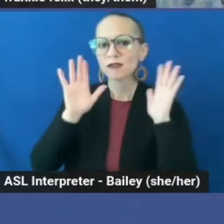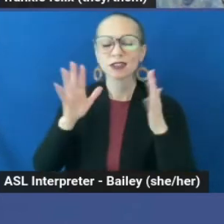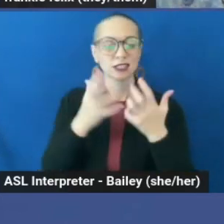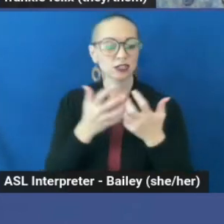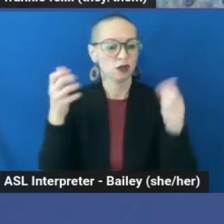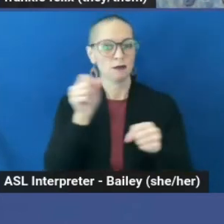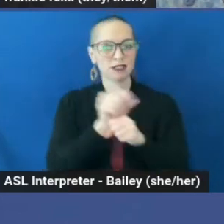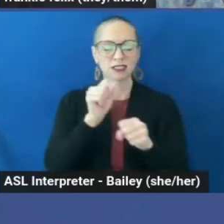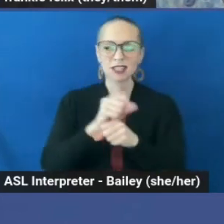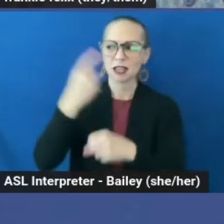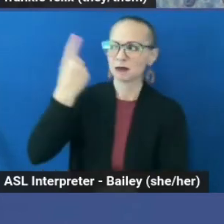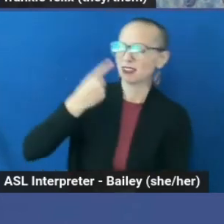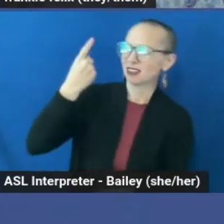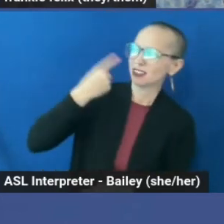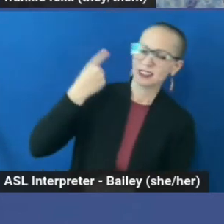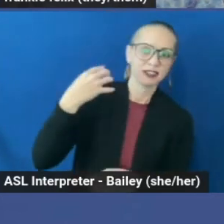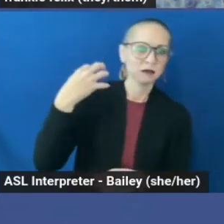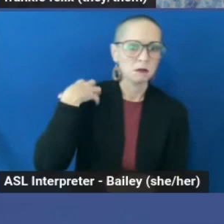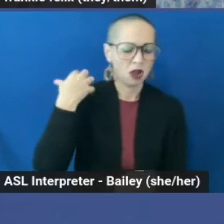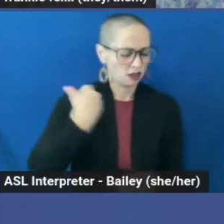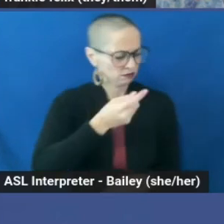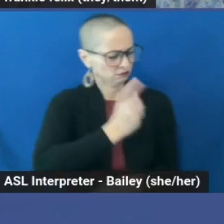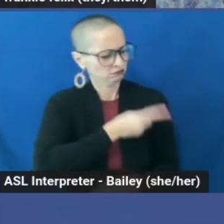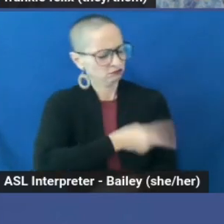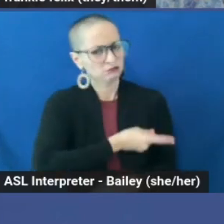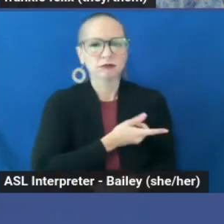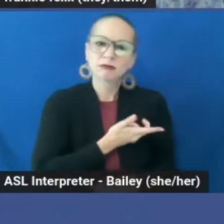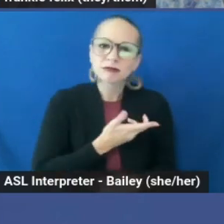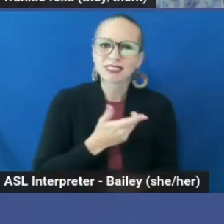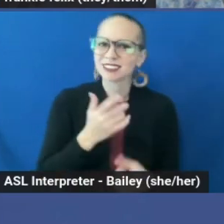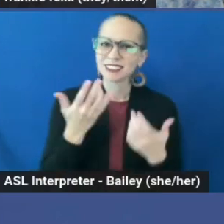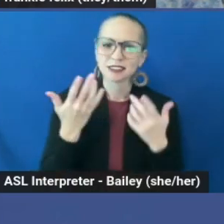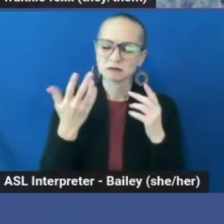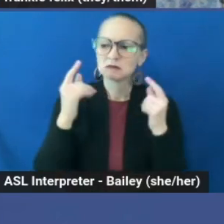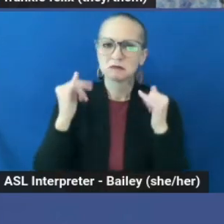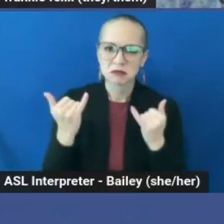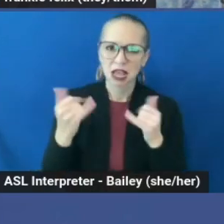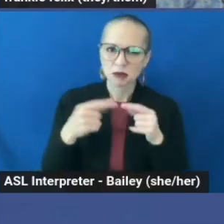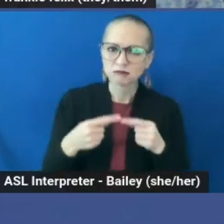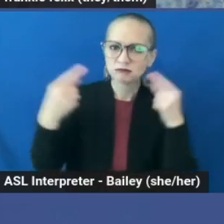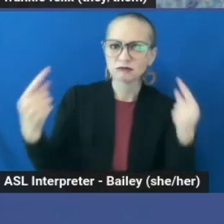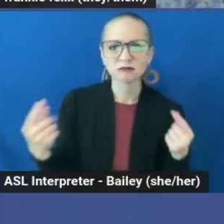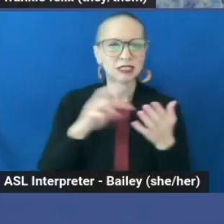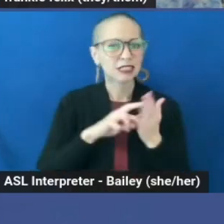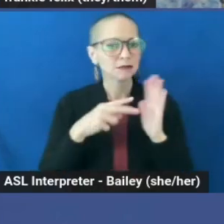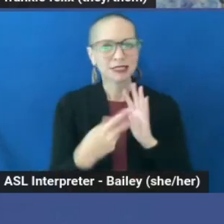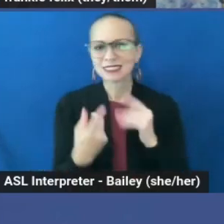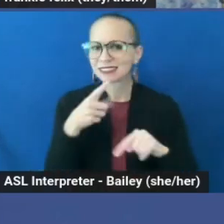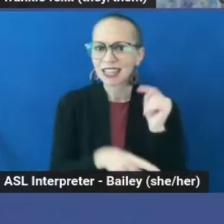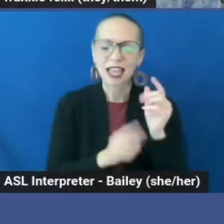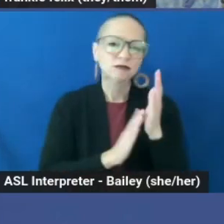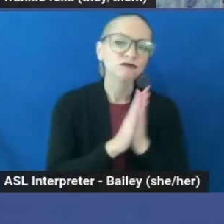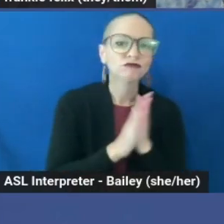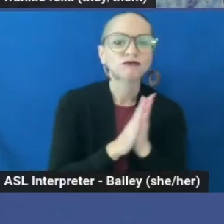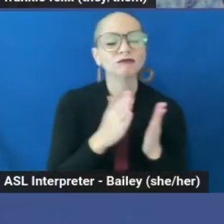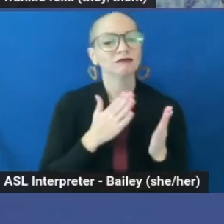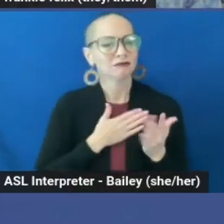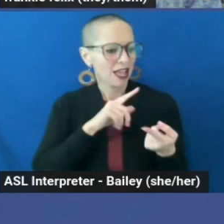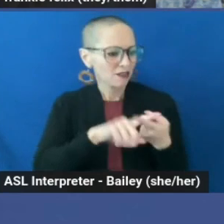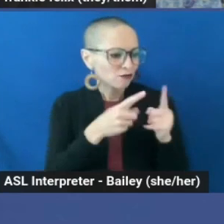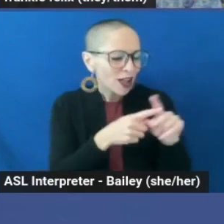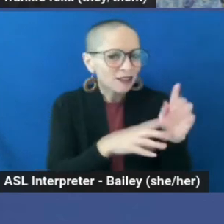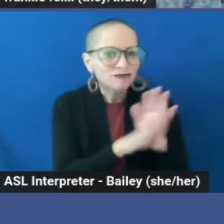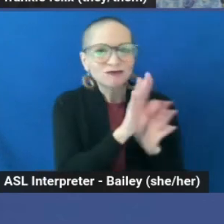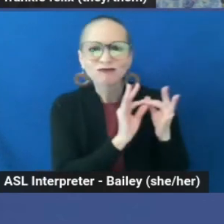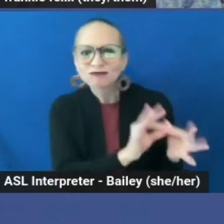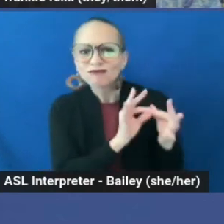to be bossed around prevents us from spending our time more meaningfully on friendships, on pursuing our passions, on sprawling